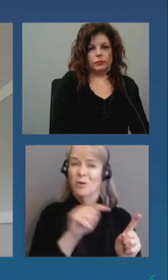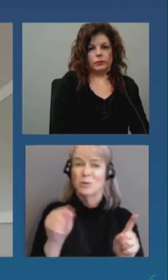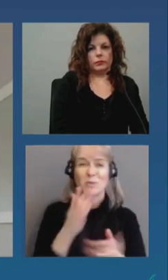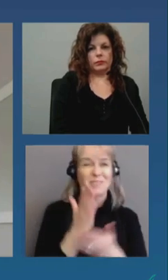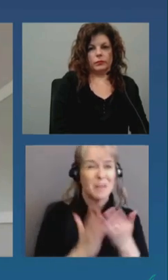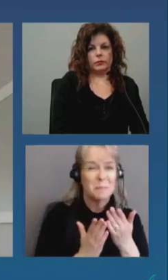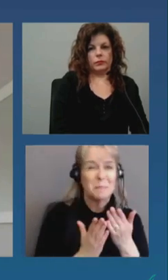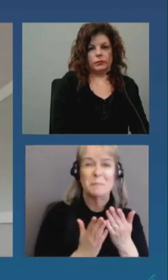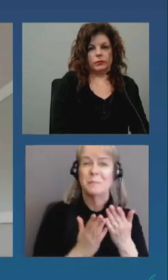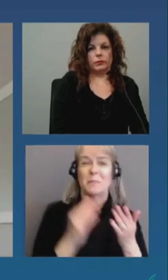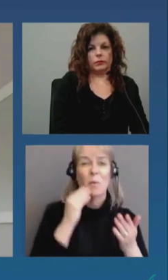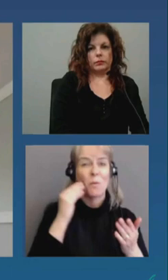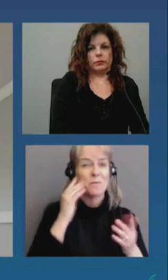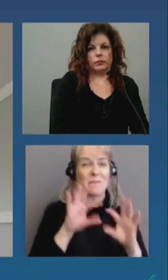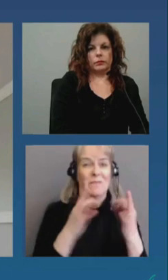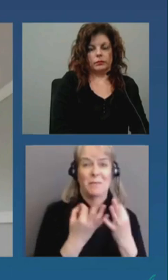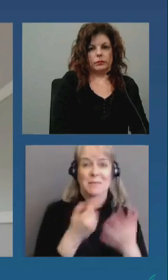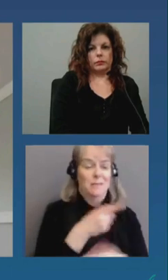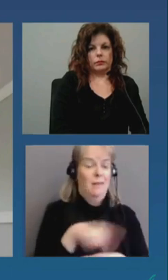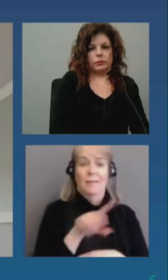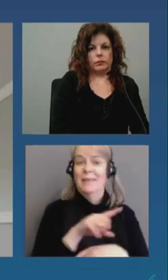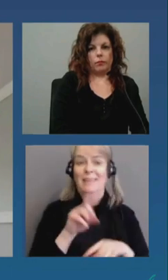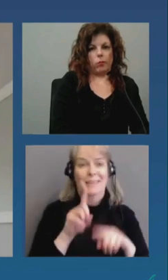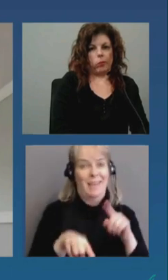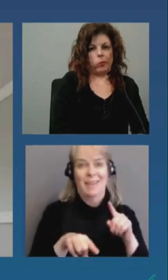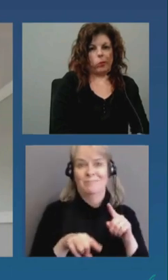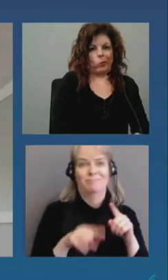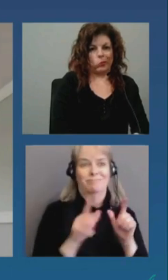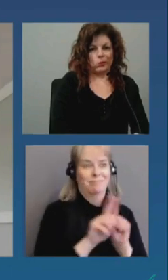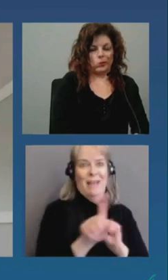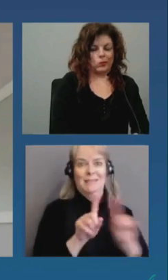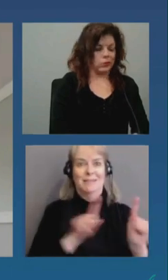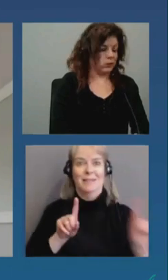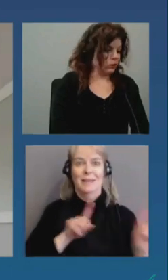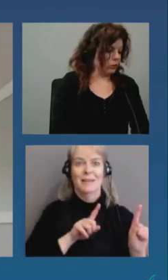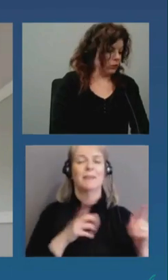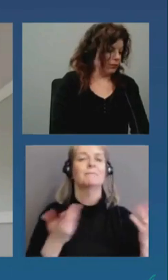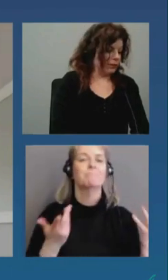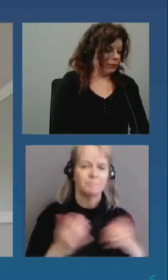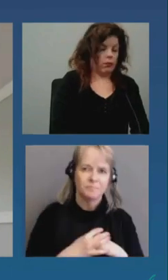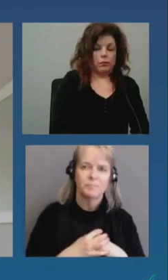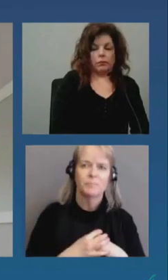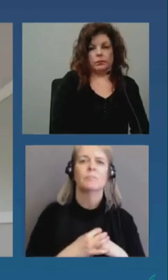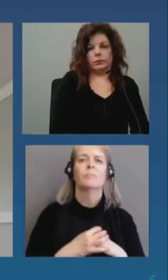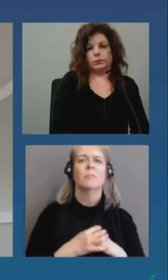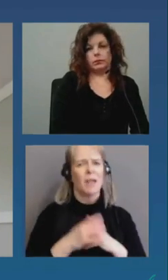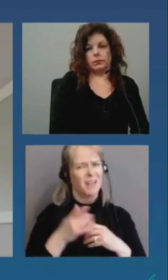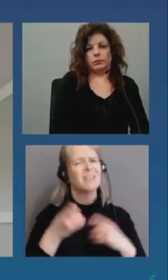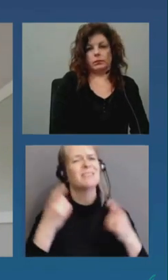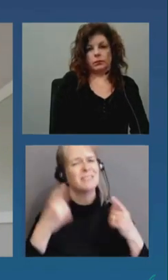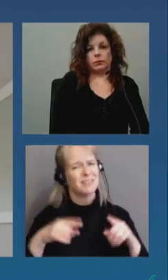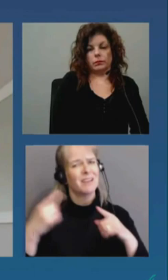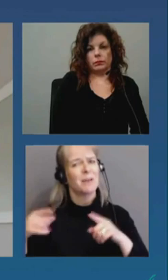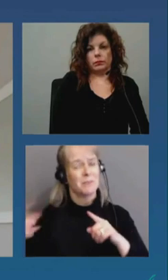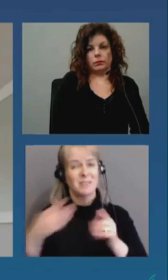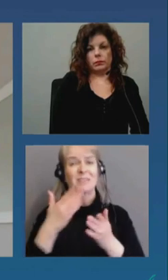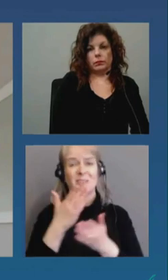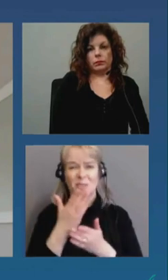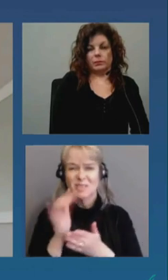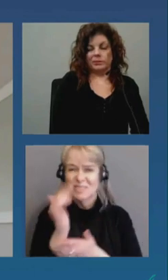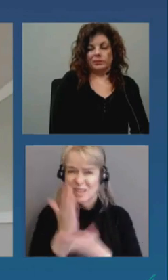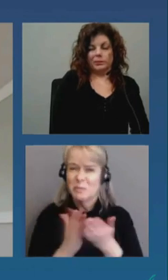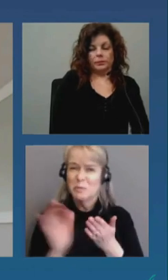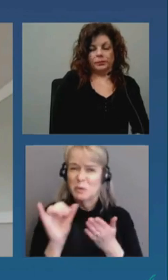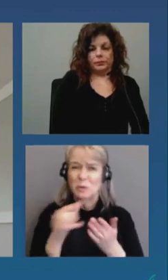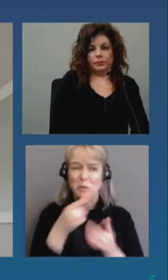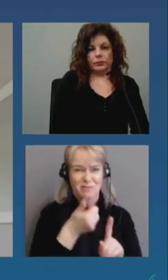opened a voluntary isolation center which is still operating actually so if people people are testing positive and they don't want to expose their family and their